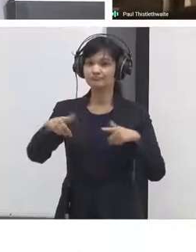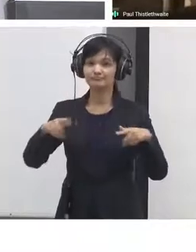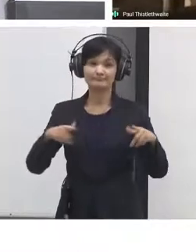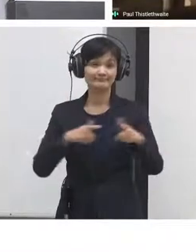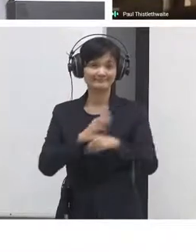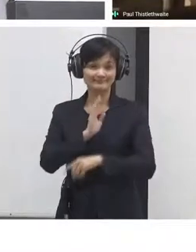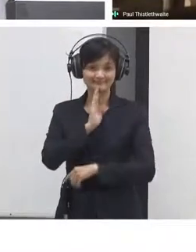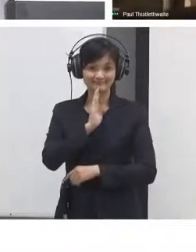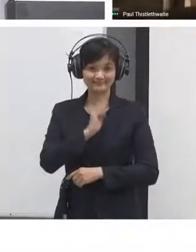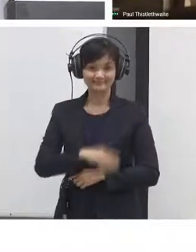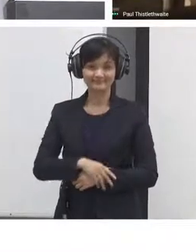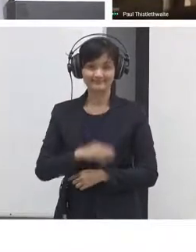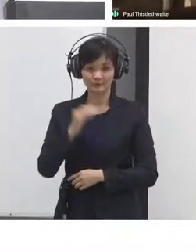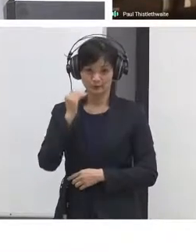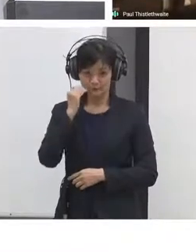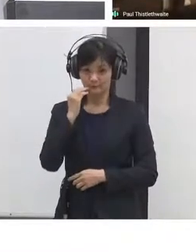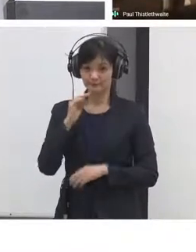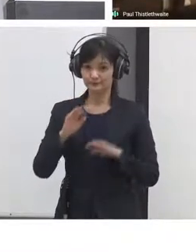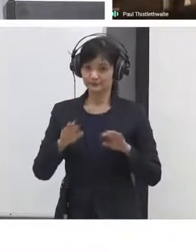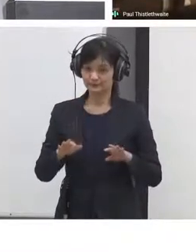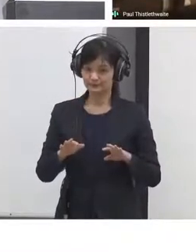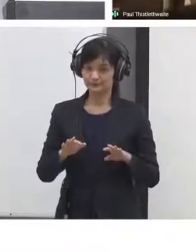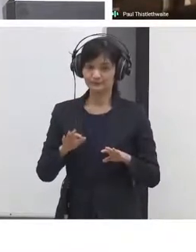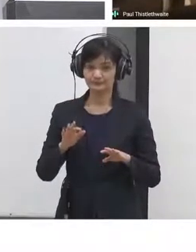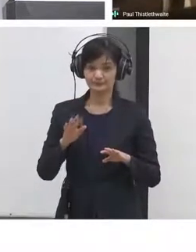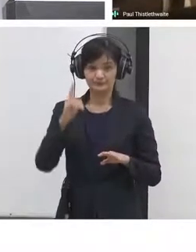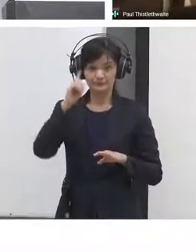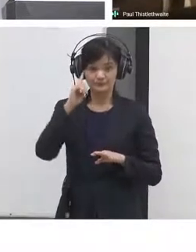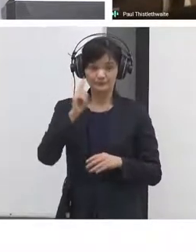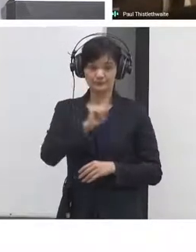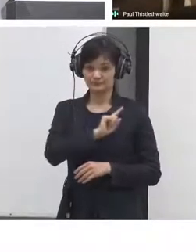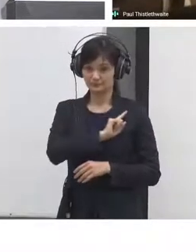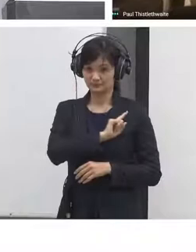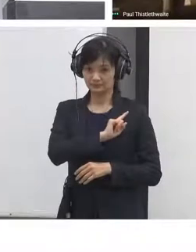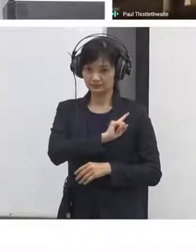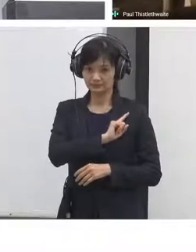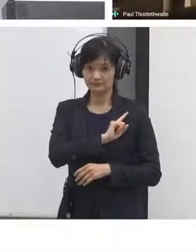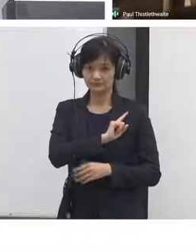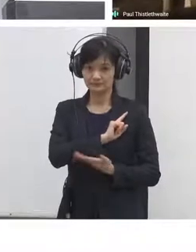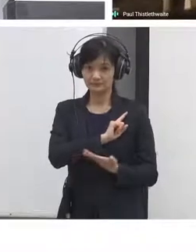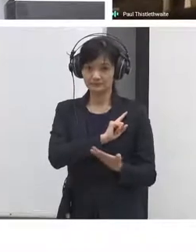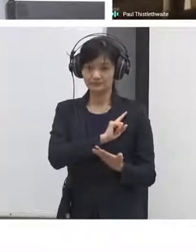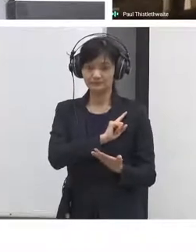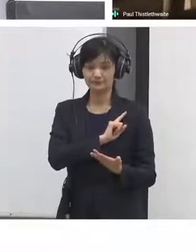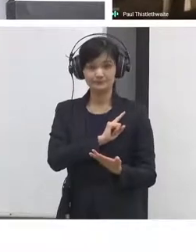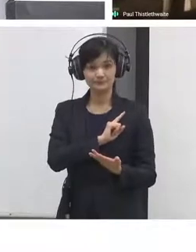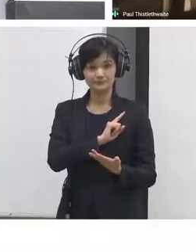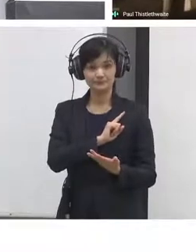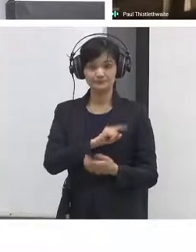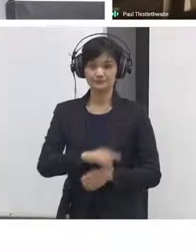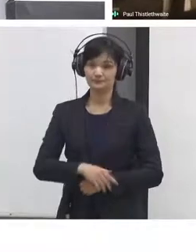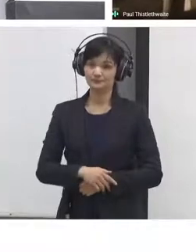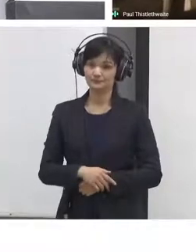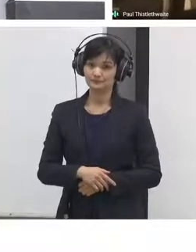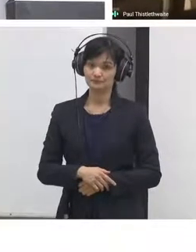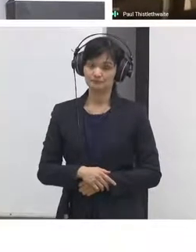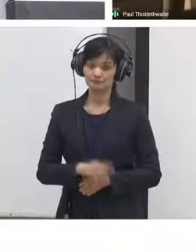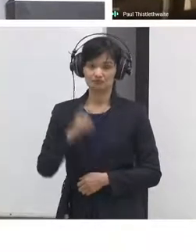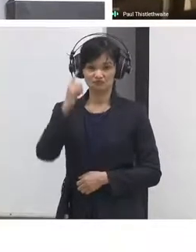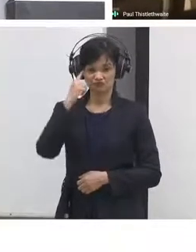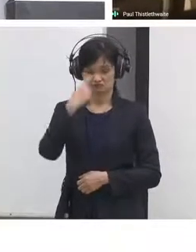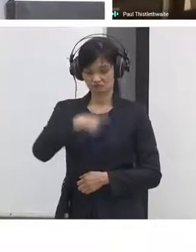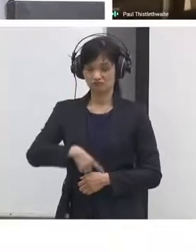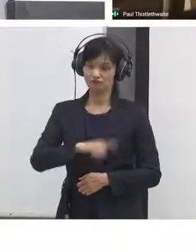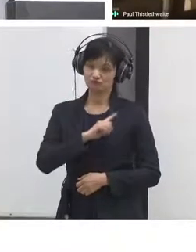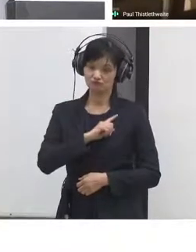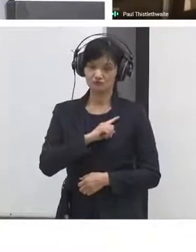violent direct action which is putting yourself in a vulnerable arrestable position to demonstrate your commitment and to raise awareness